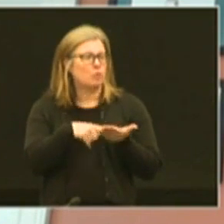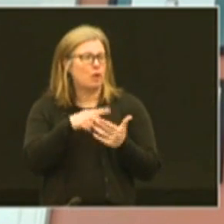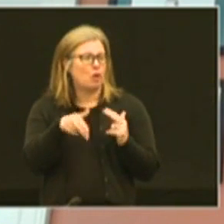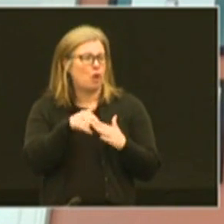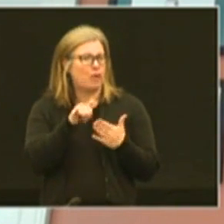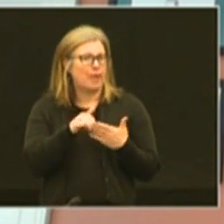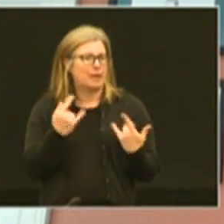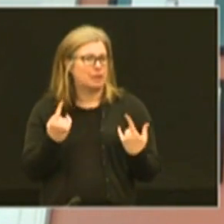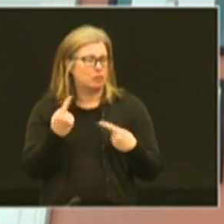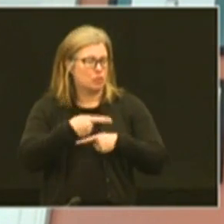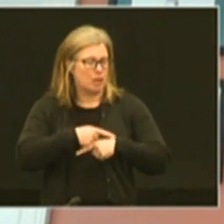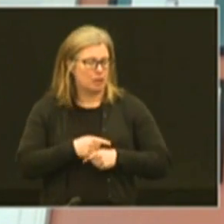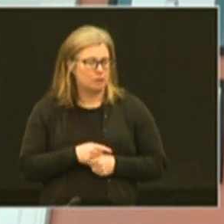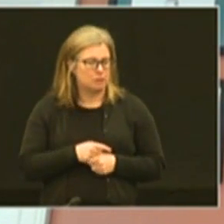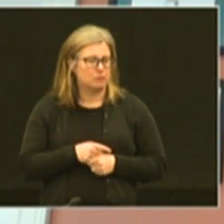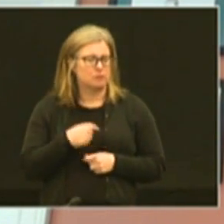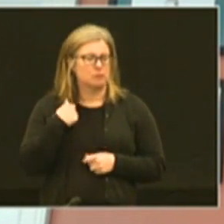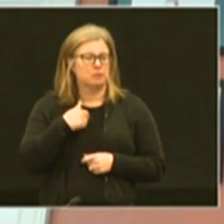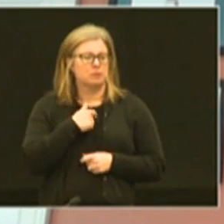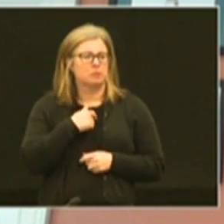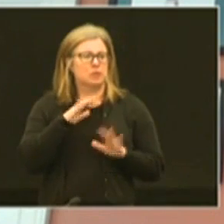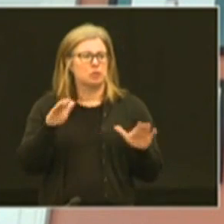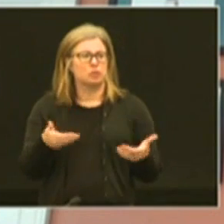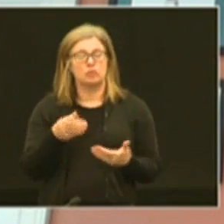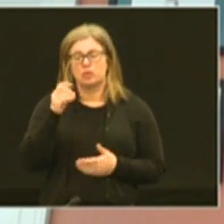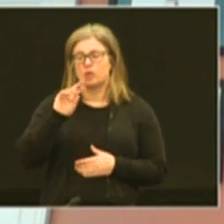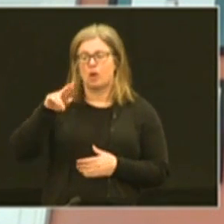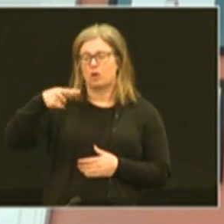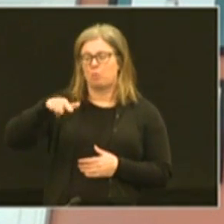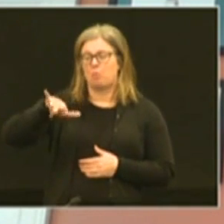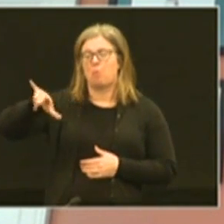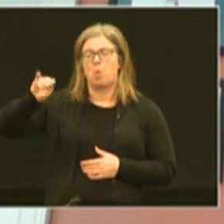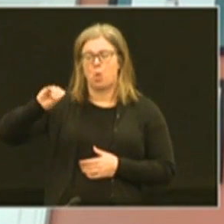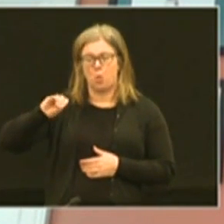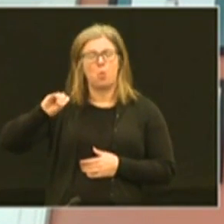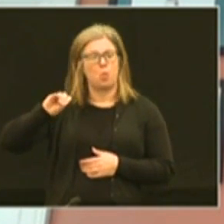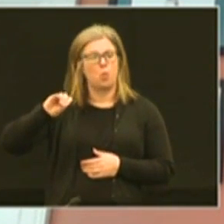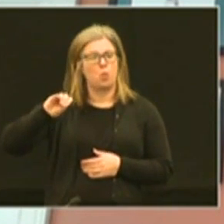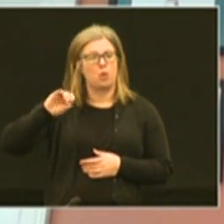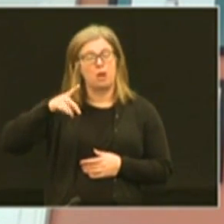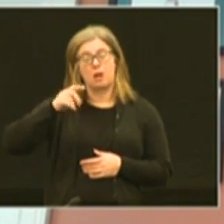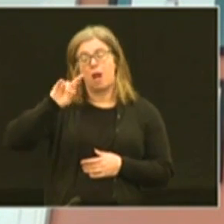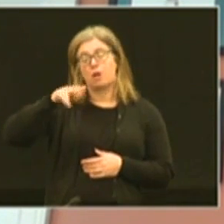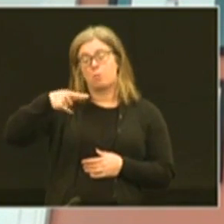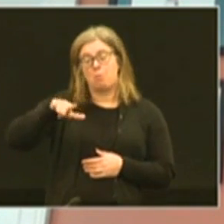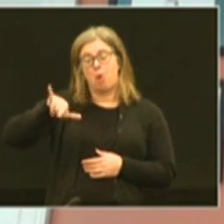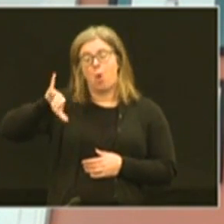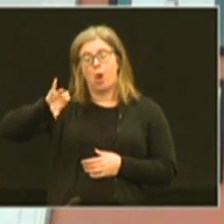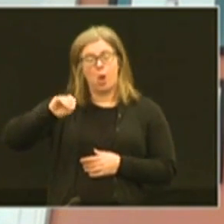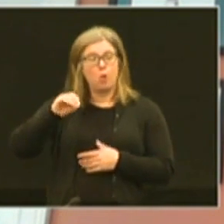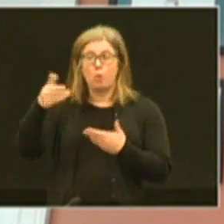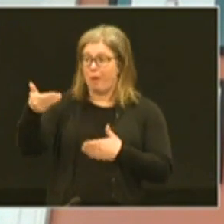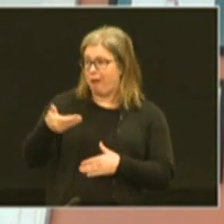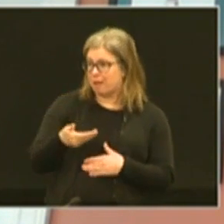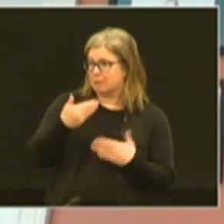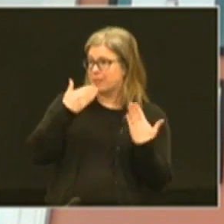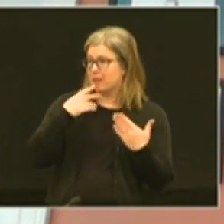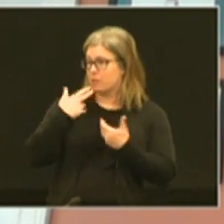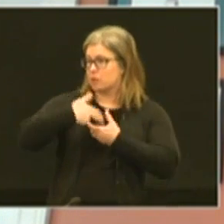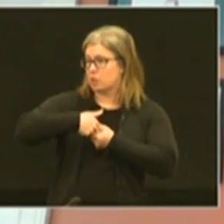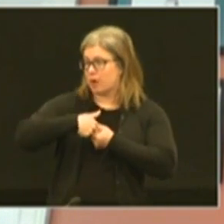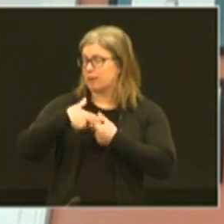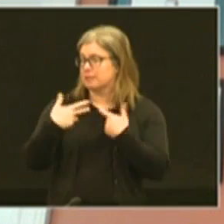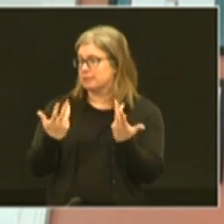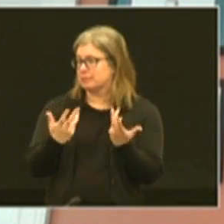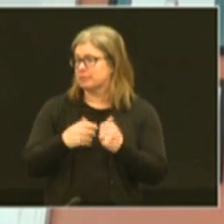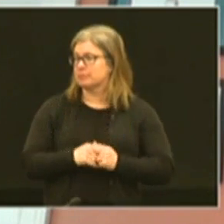of that here today as we introduce Dr. Polio. Dr. Polio, welcome. Thank you for joining